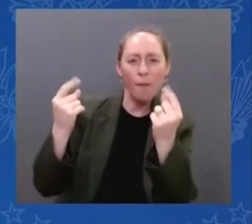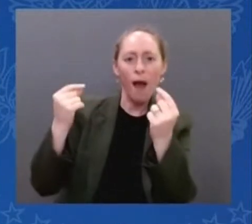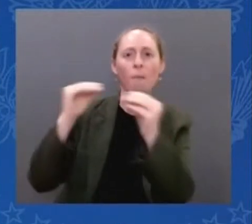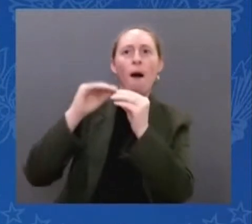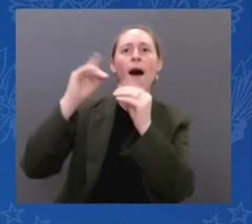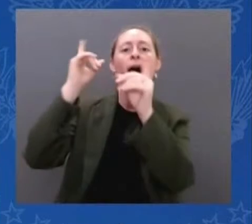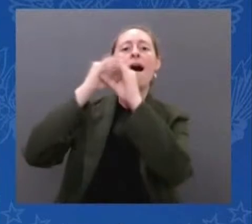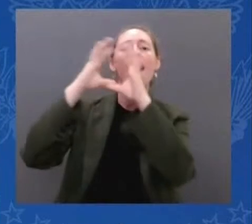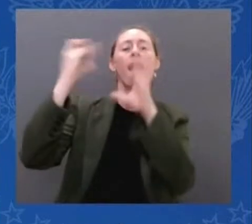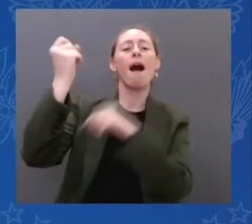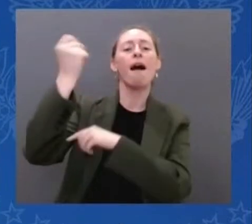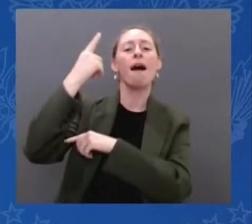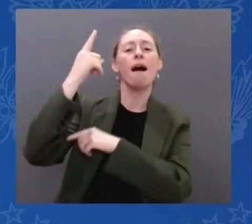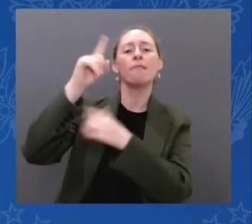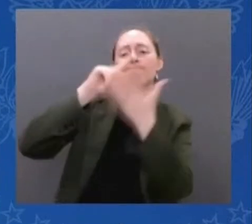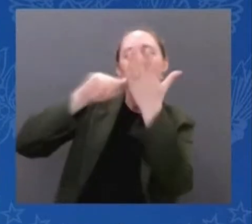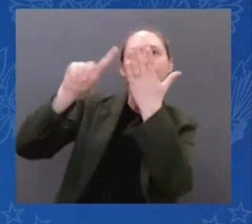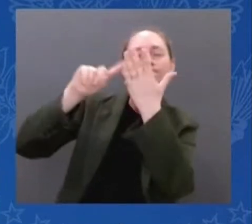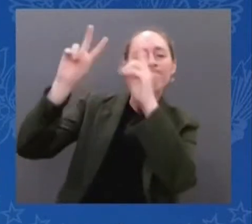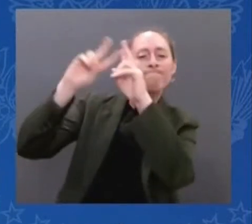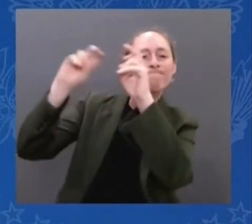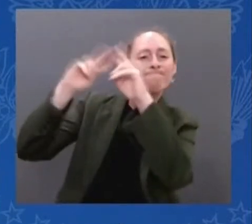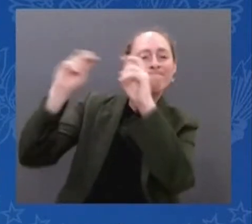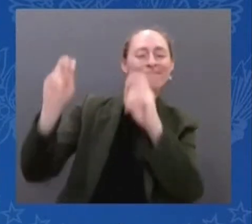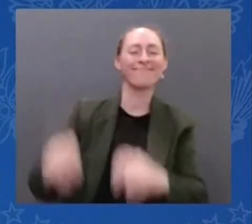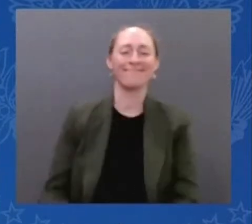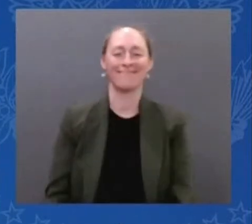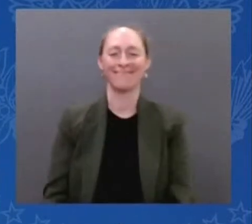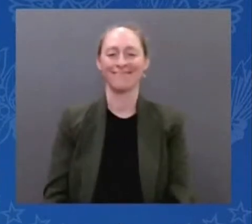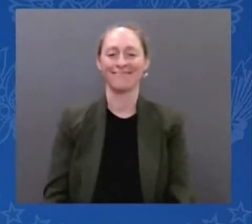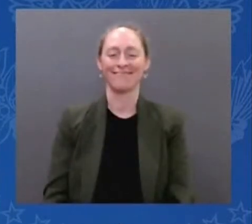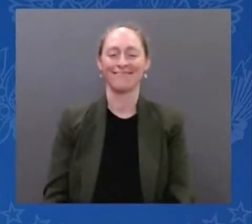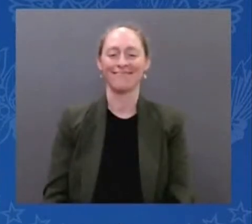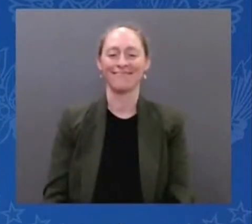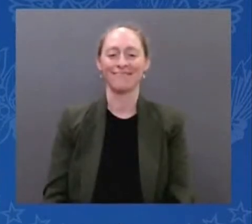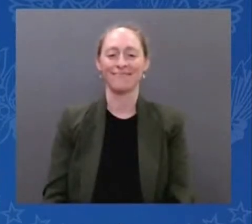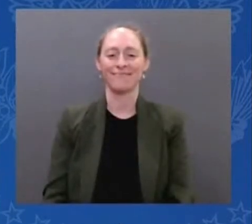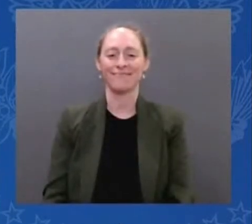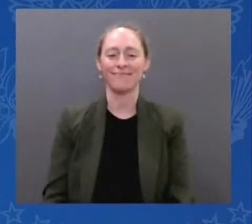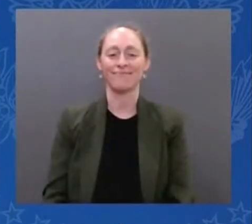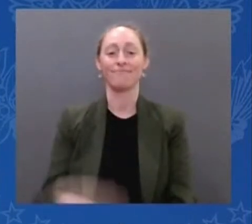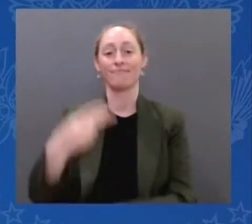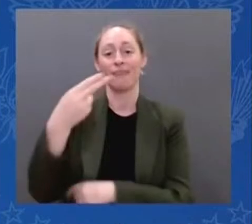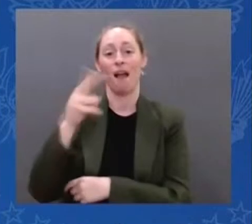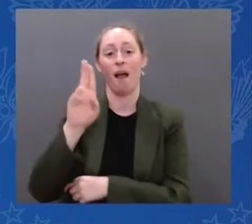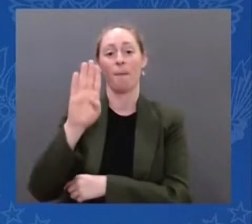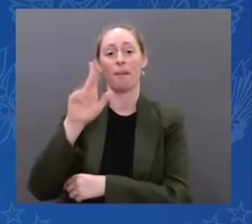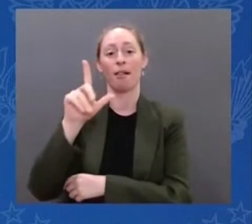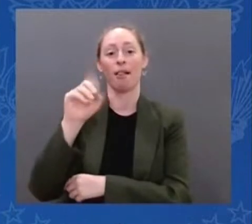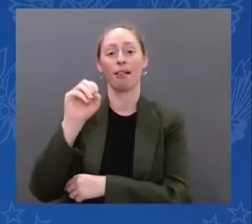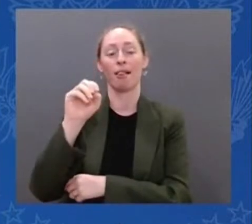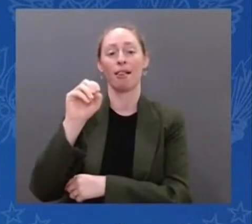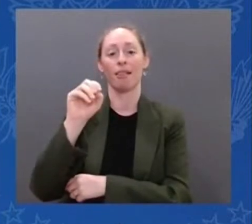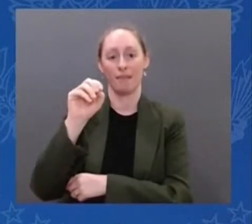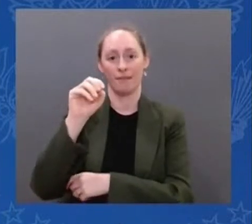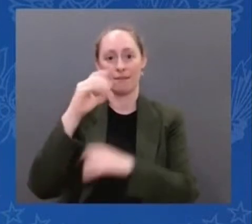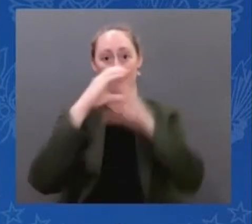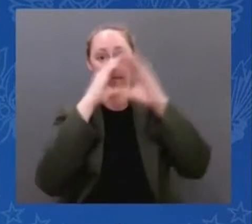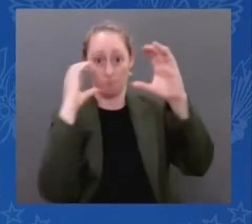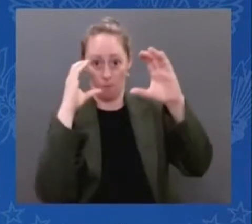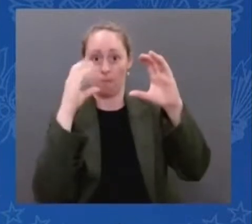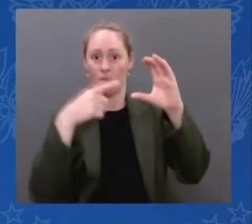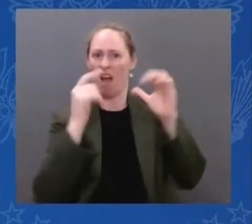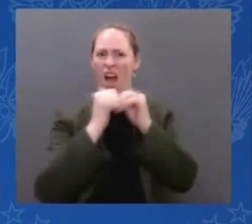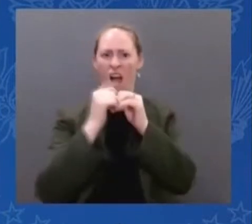we were able to see the stars unobstructed by the Earth's atmosphere and understand the universe in ways